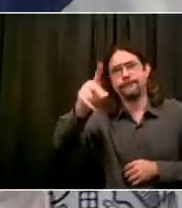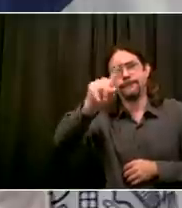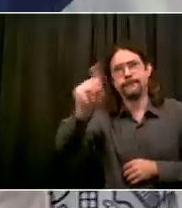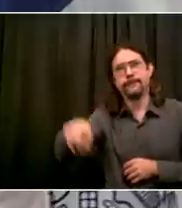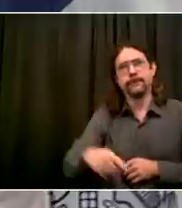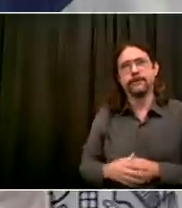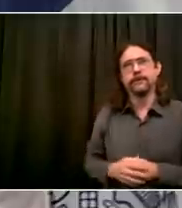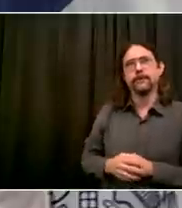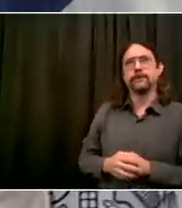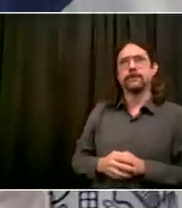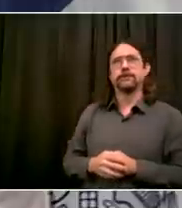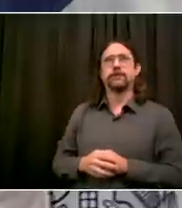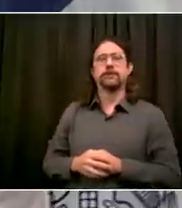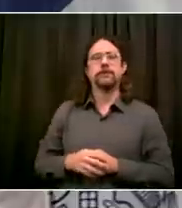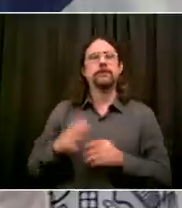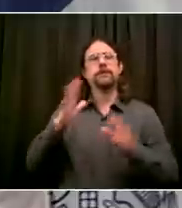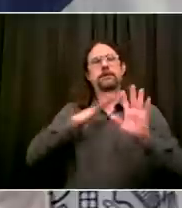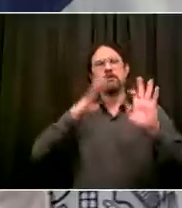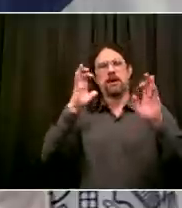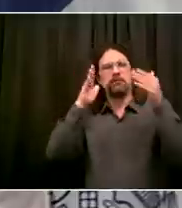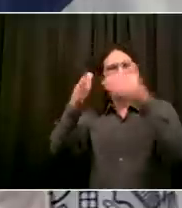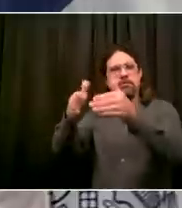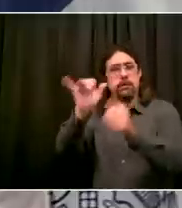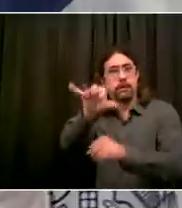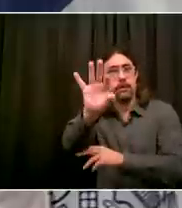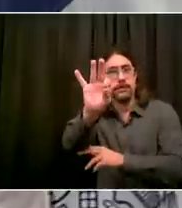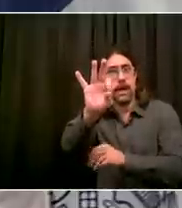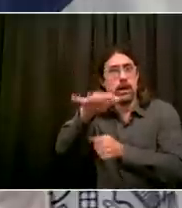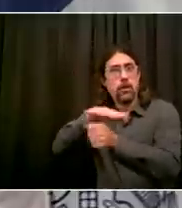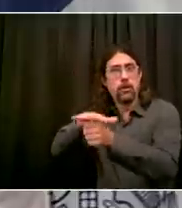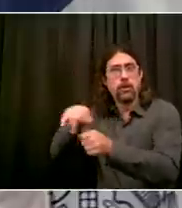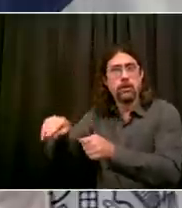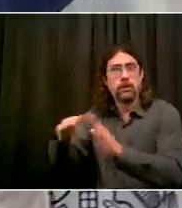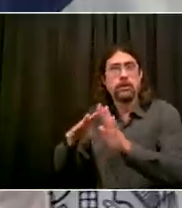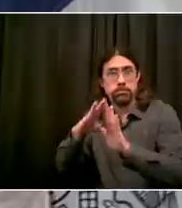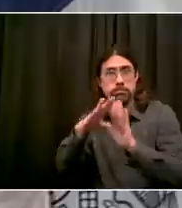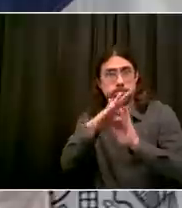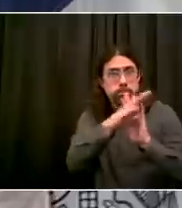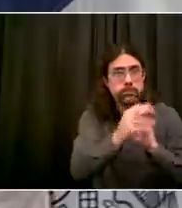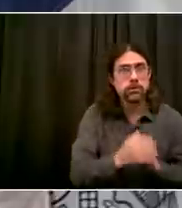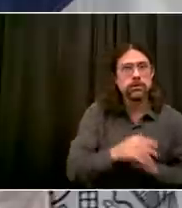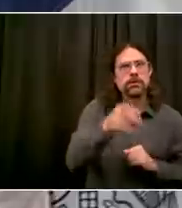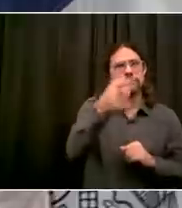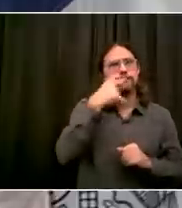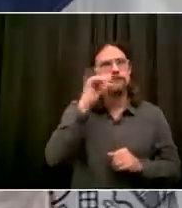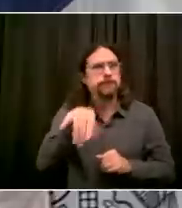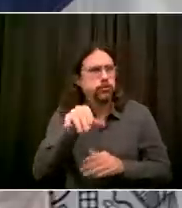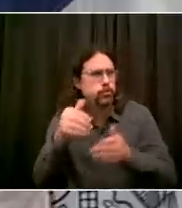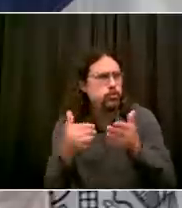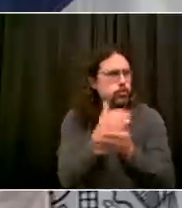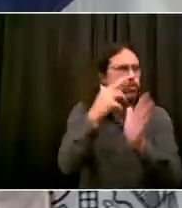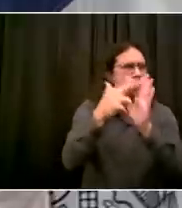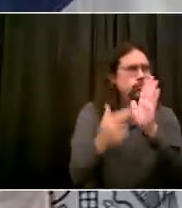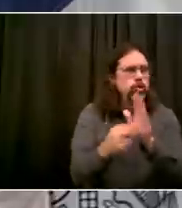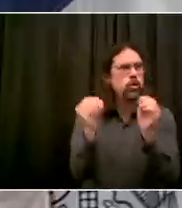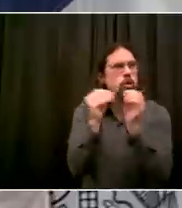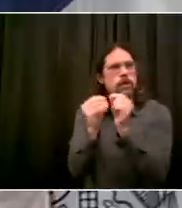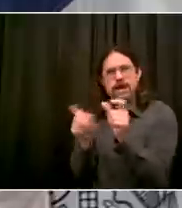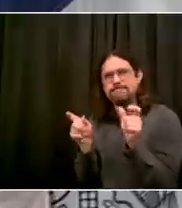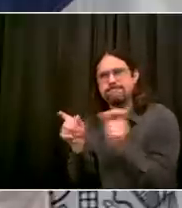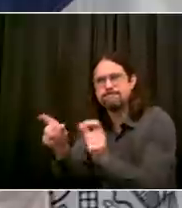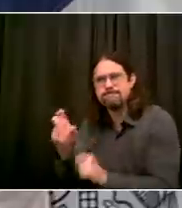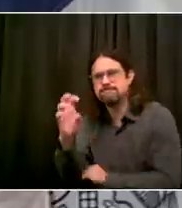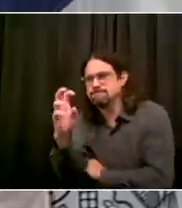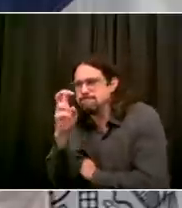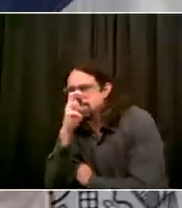NYPD officers will be part of this mix. Yesterday, Governor Cuomo pointed again to the fact that so many